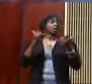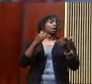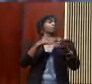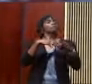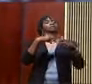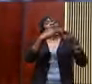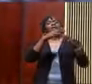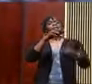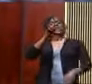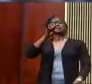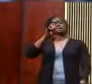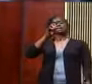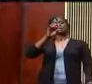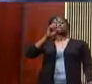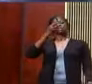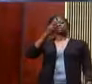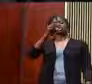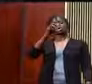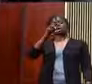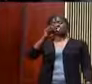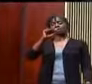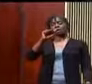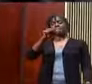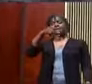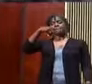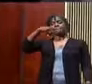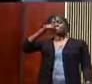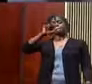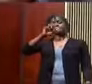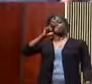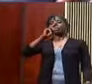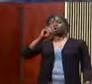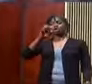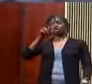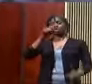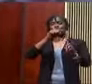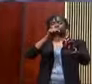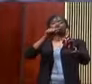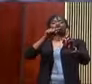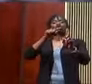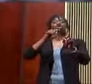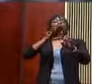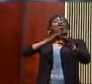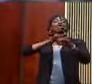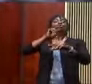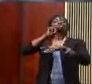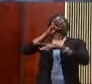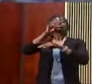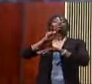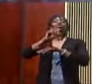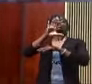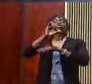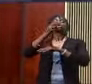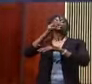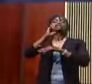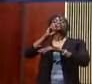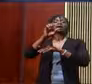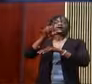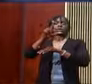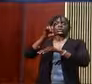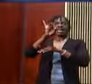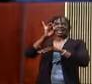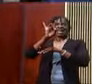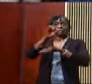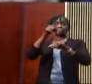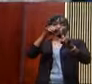Parker on Channel 8. She, of course, freely wears her hair like a crown. And do you know that there